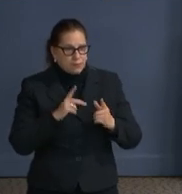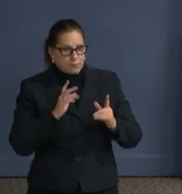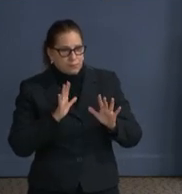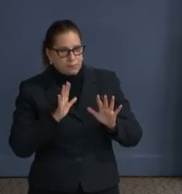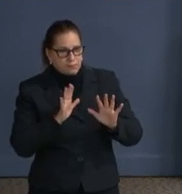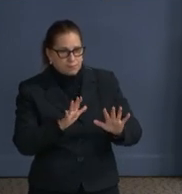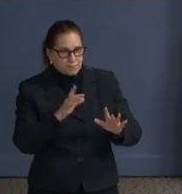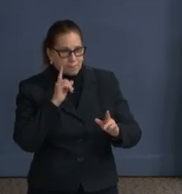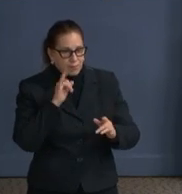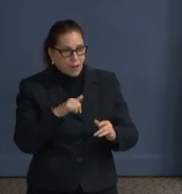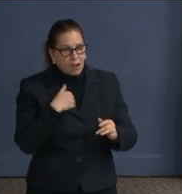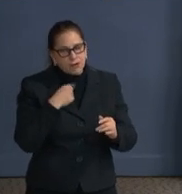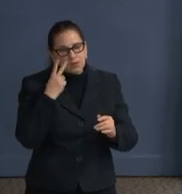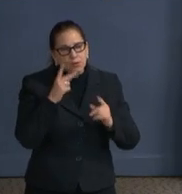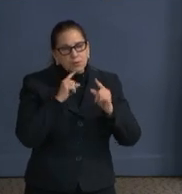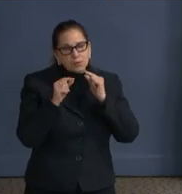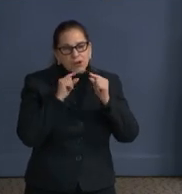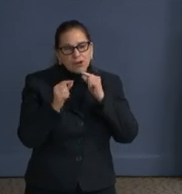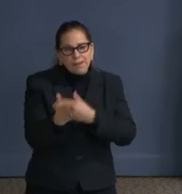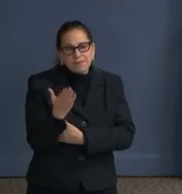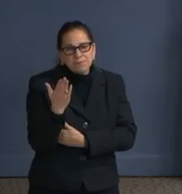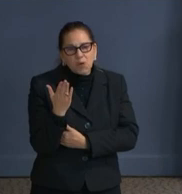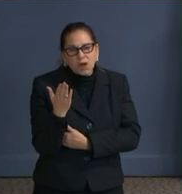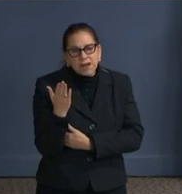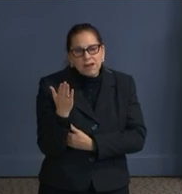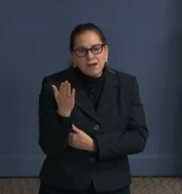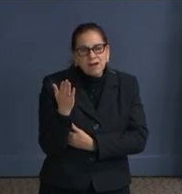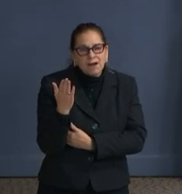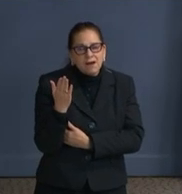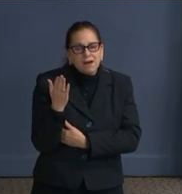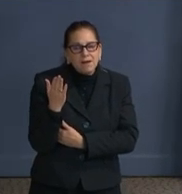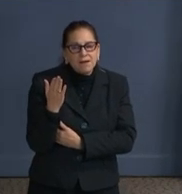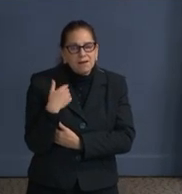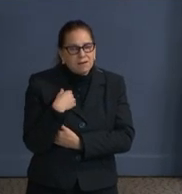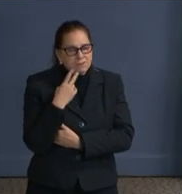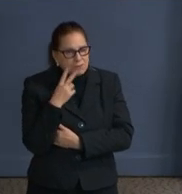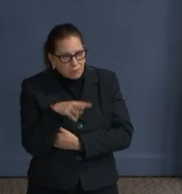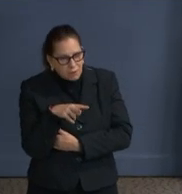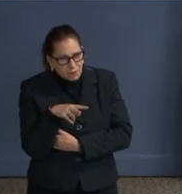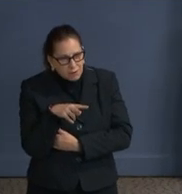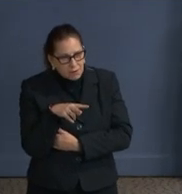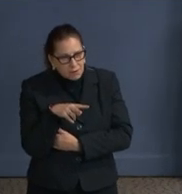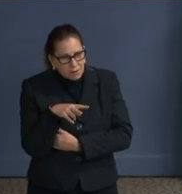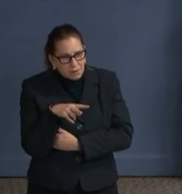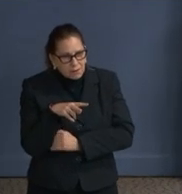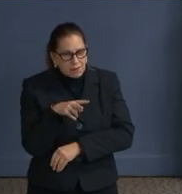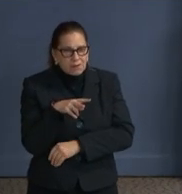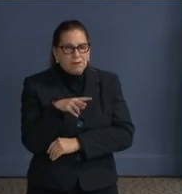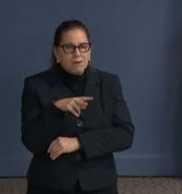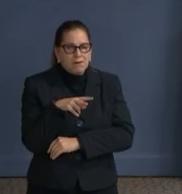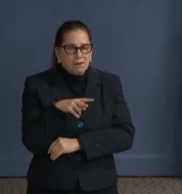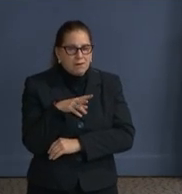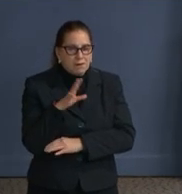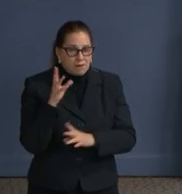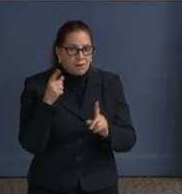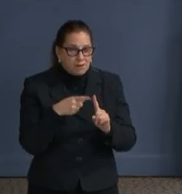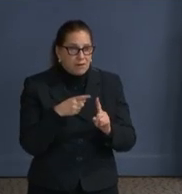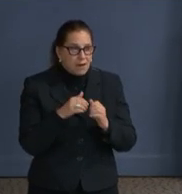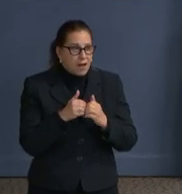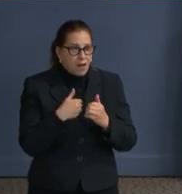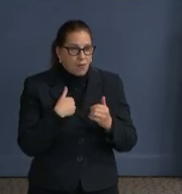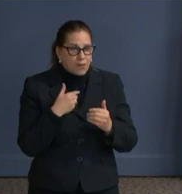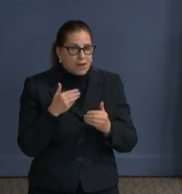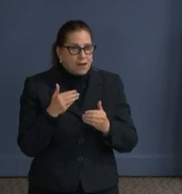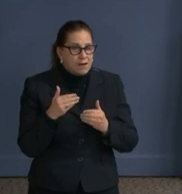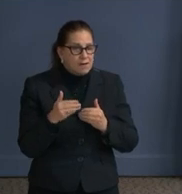it this morning, but it was made yesterday that I think is the kind of the linchpin on how we move forward. And it was from